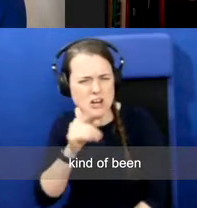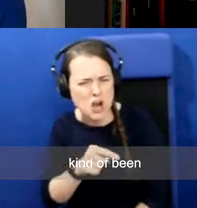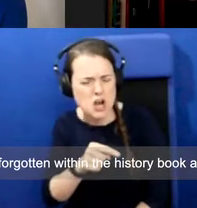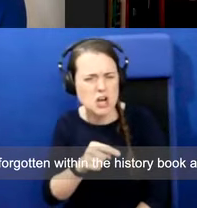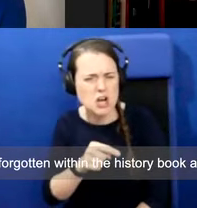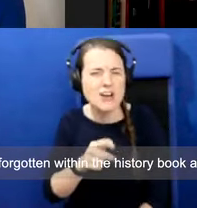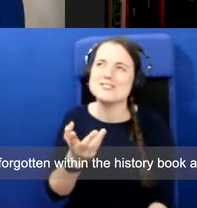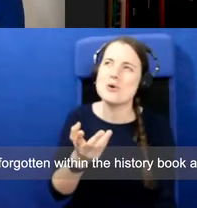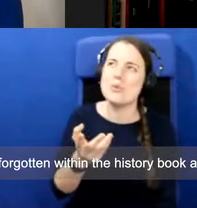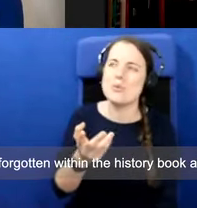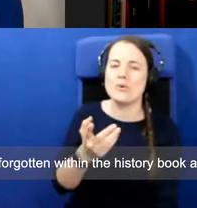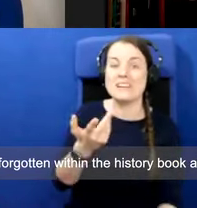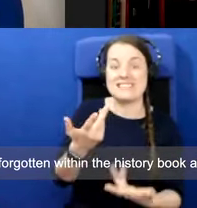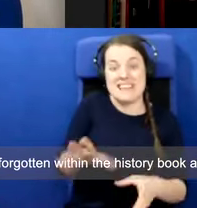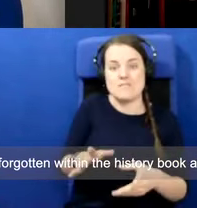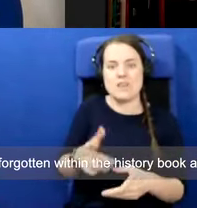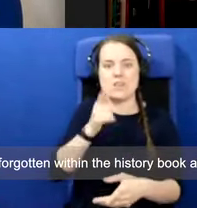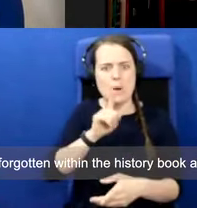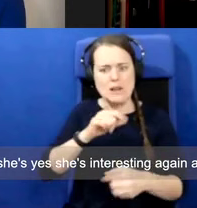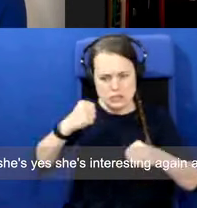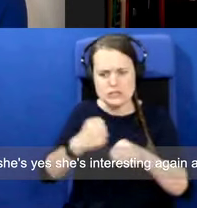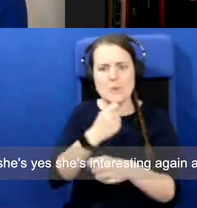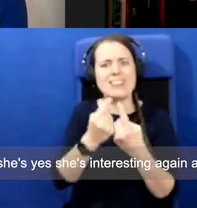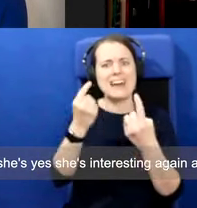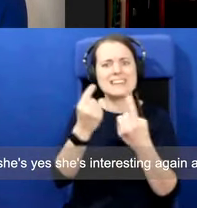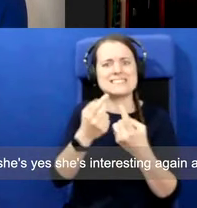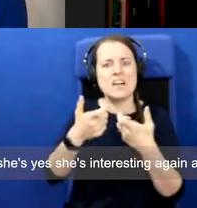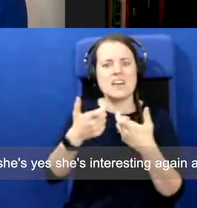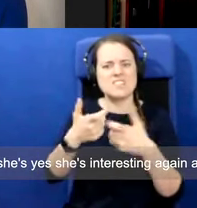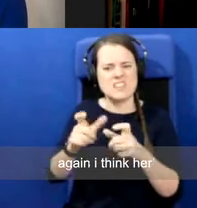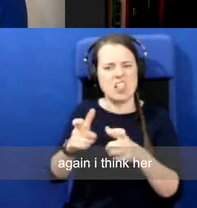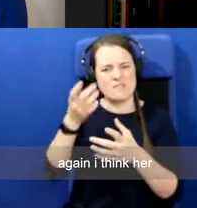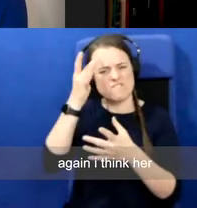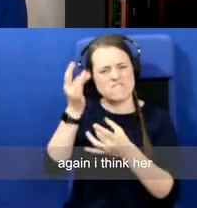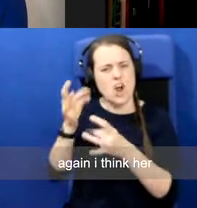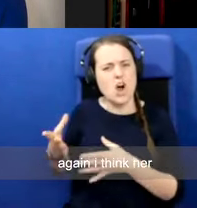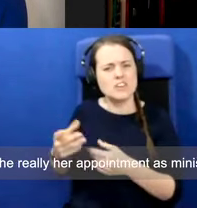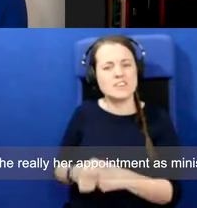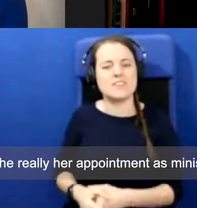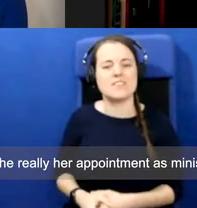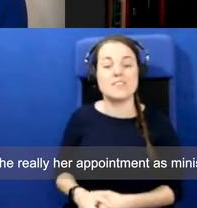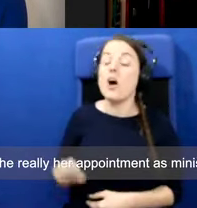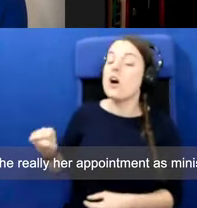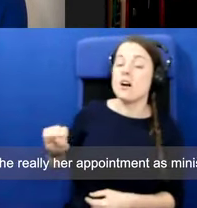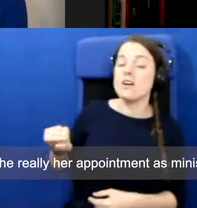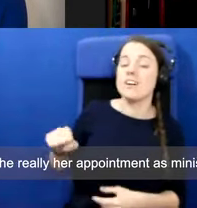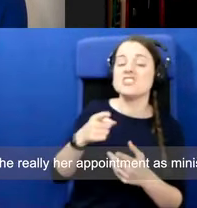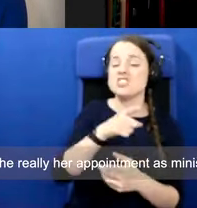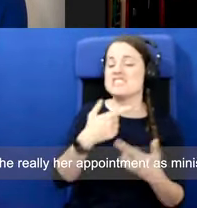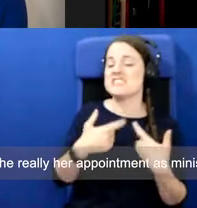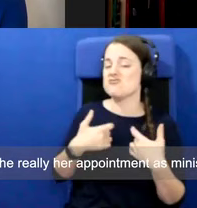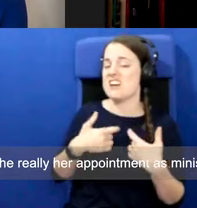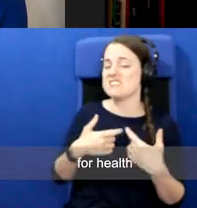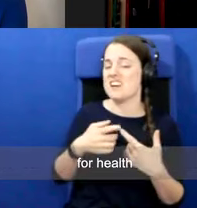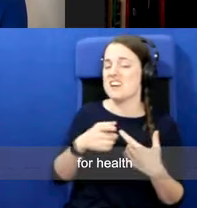the history books have kind of been forgotten within the history book. And she's, yes, she's interesting again. And again, I think really her